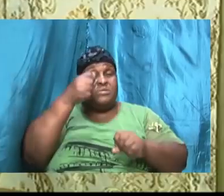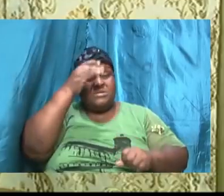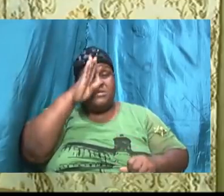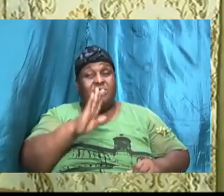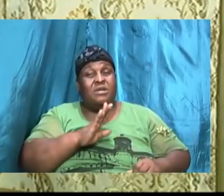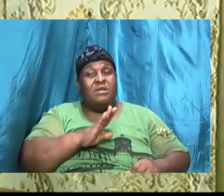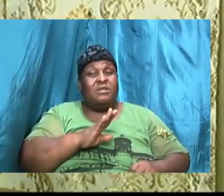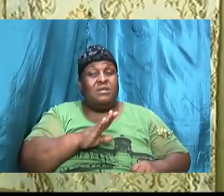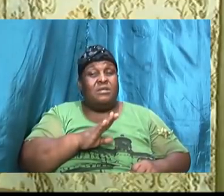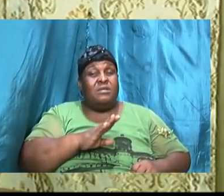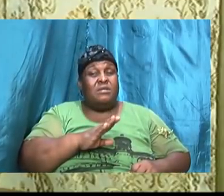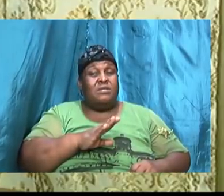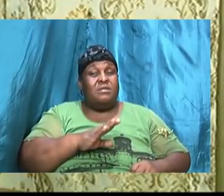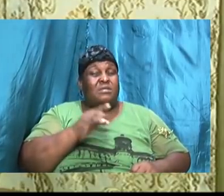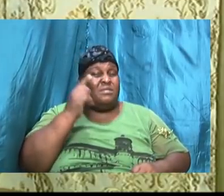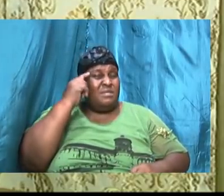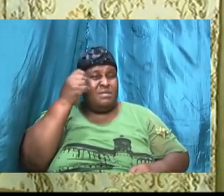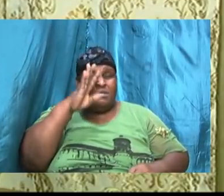still work it out for your good